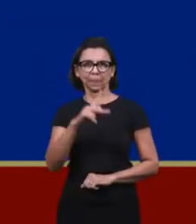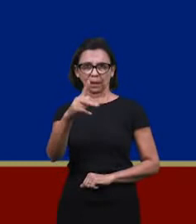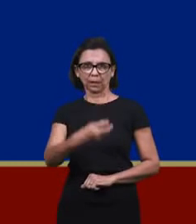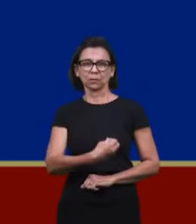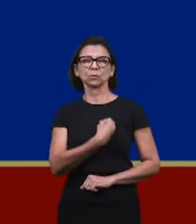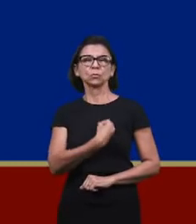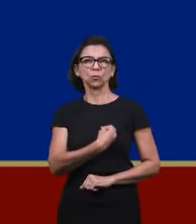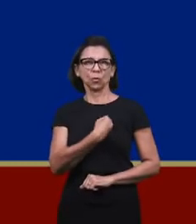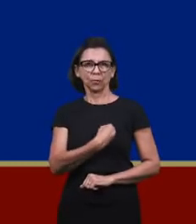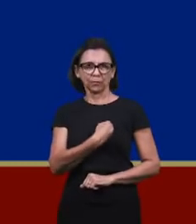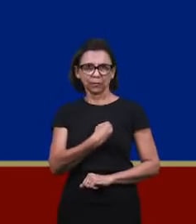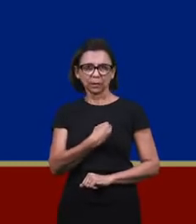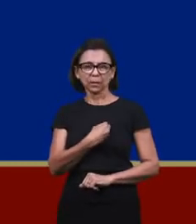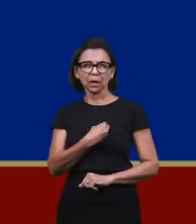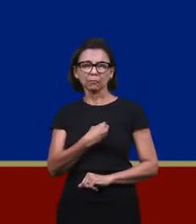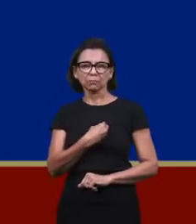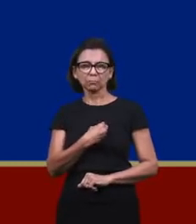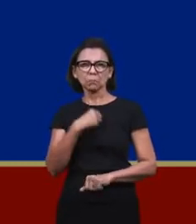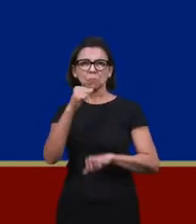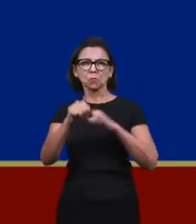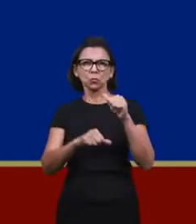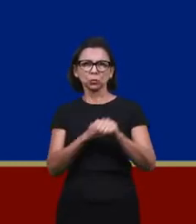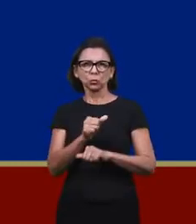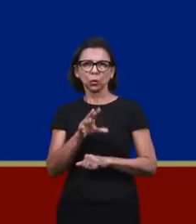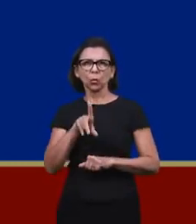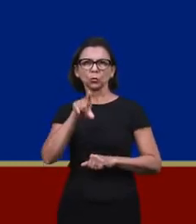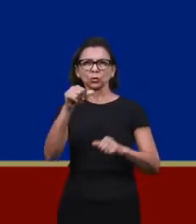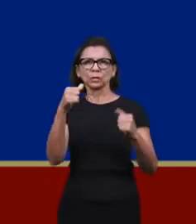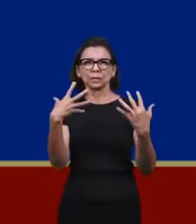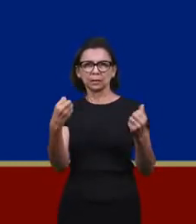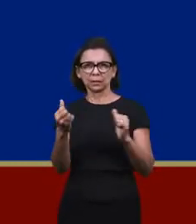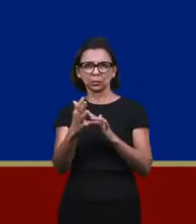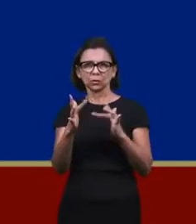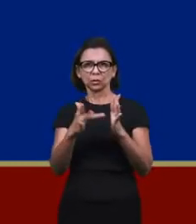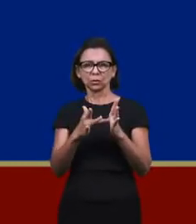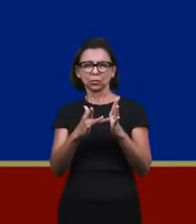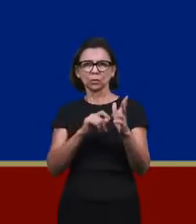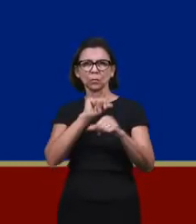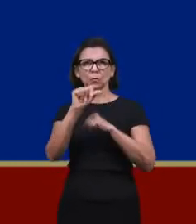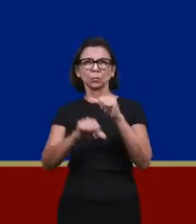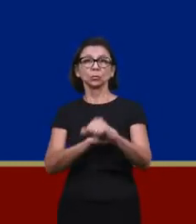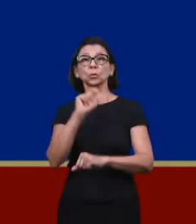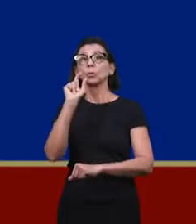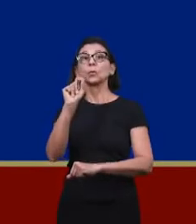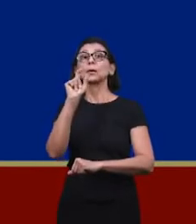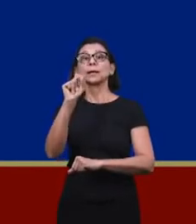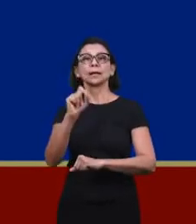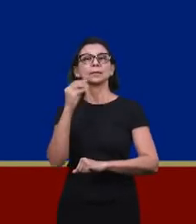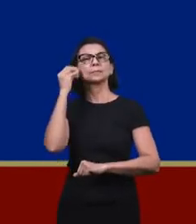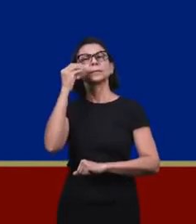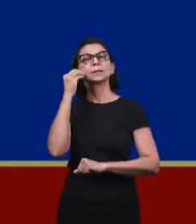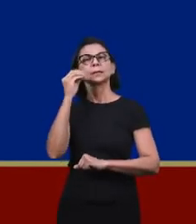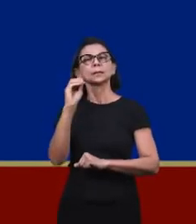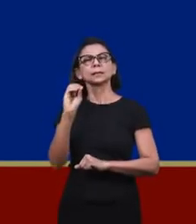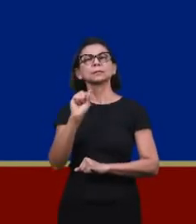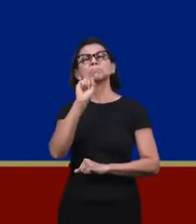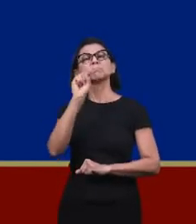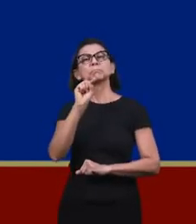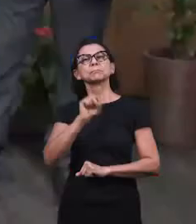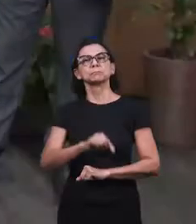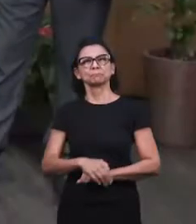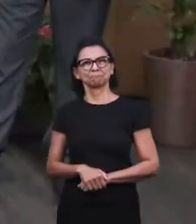your life since accepting Jesus as your Savior? And the answers certainly will be